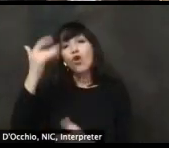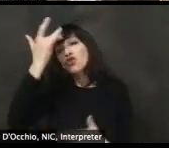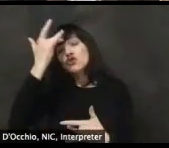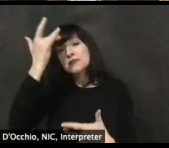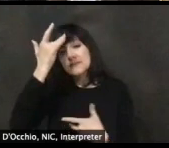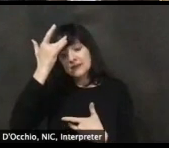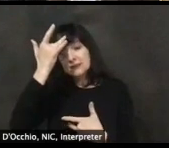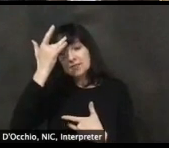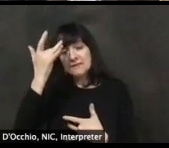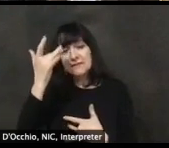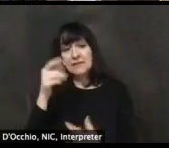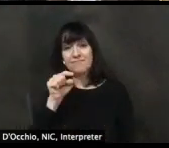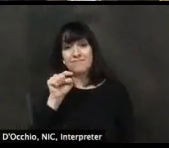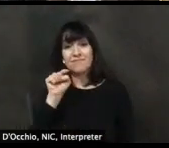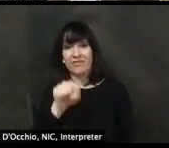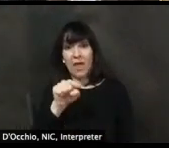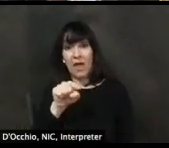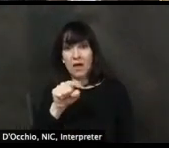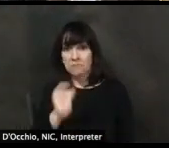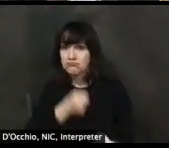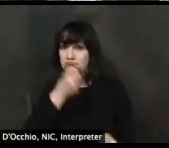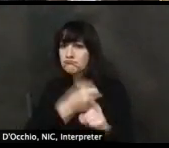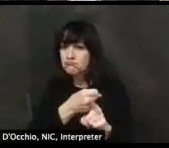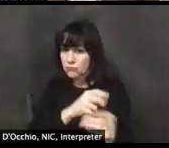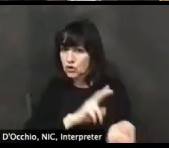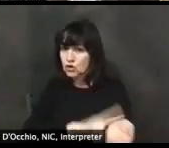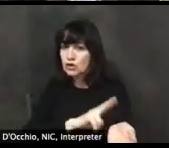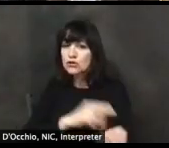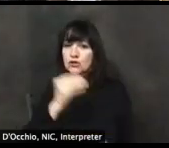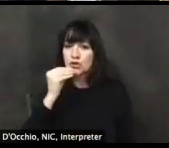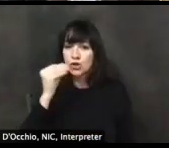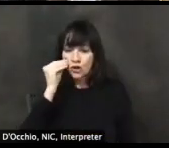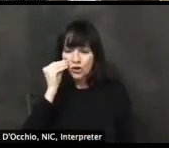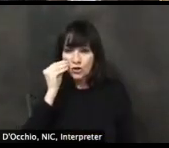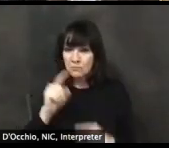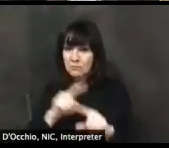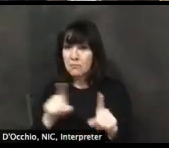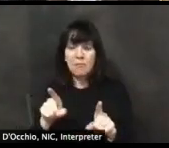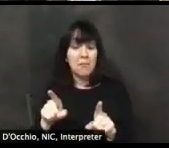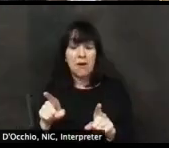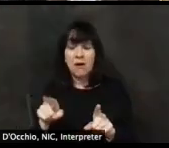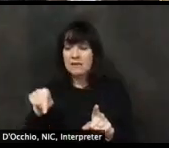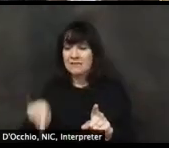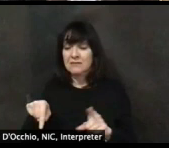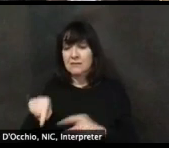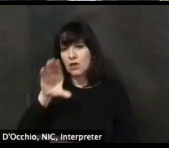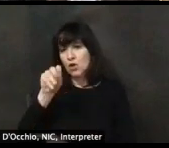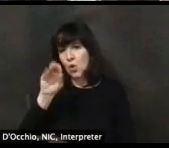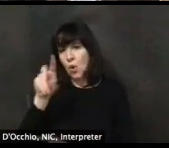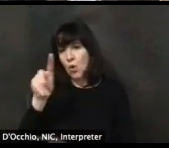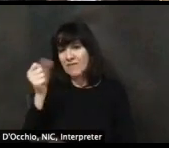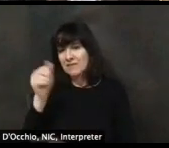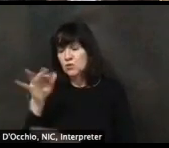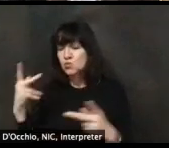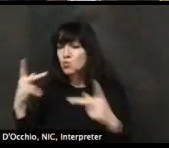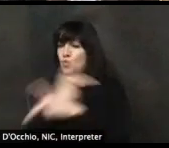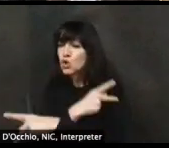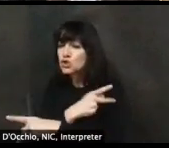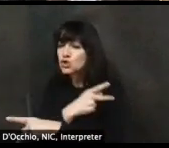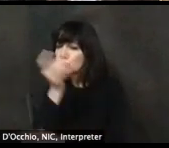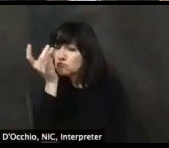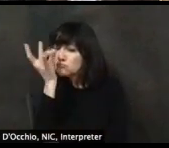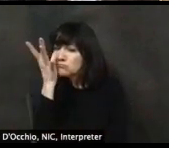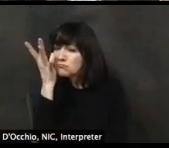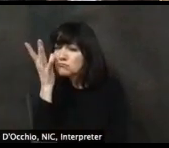has. It is very difficult to prevent the spread of this infection. If, um, if precautions,